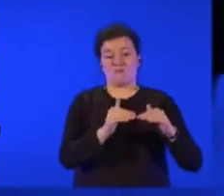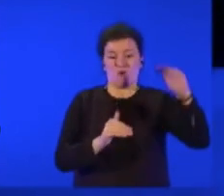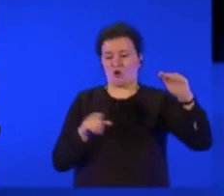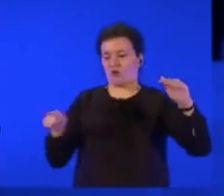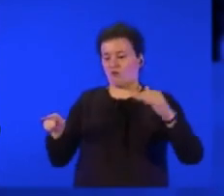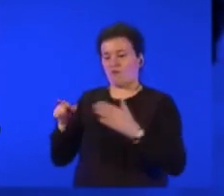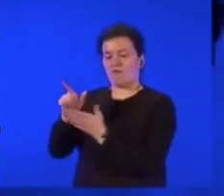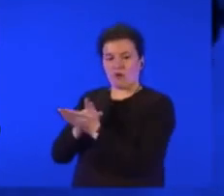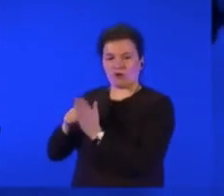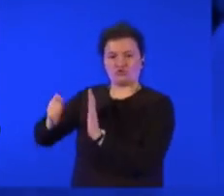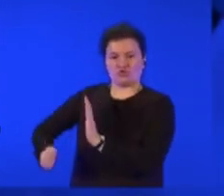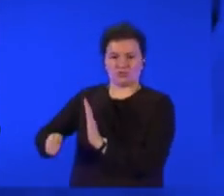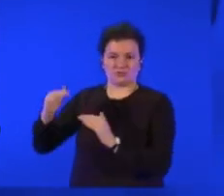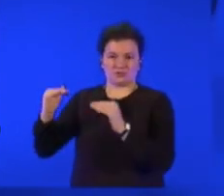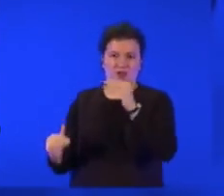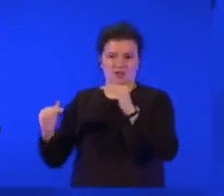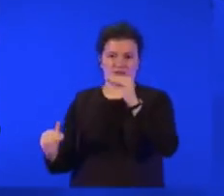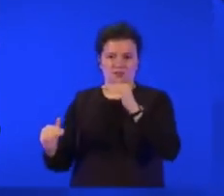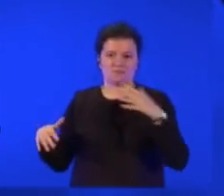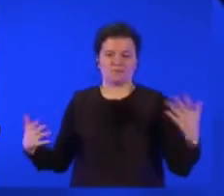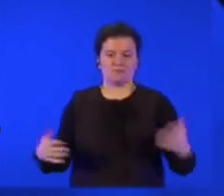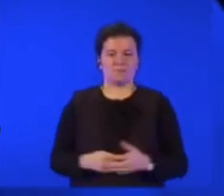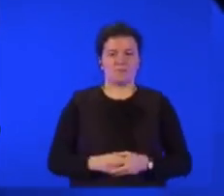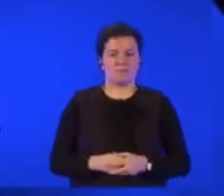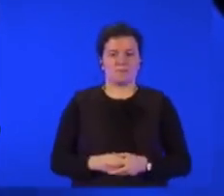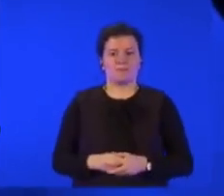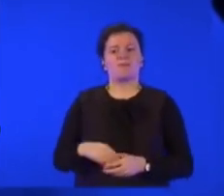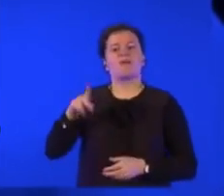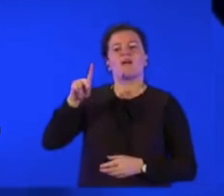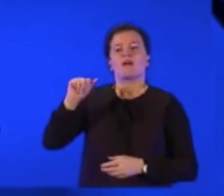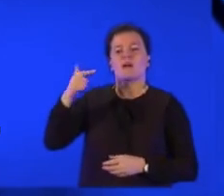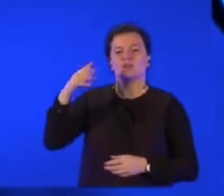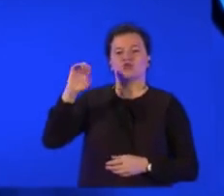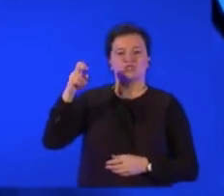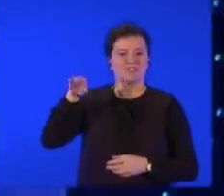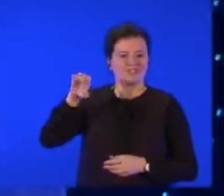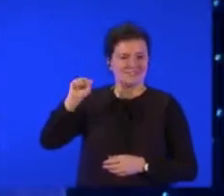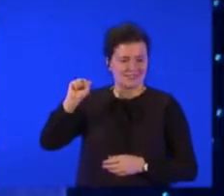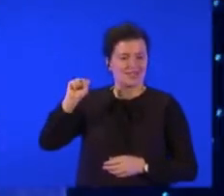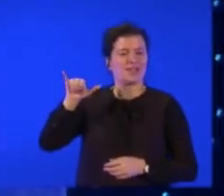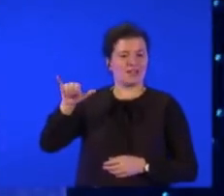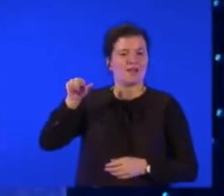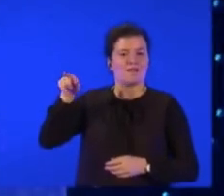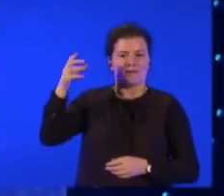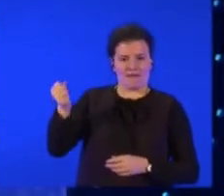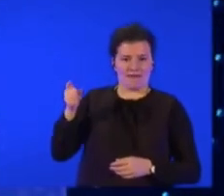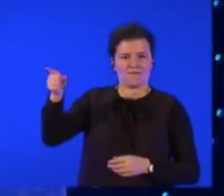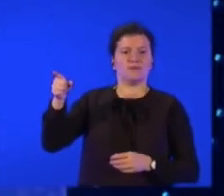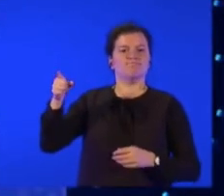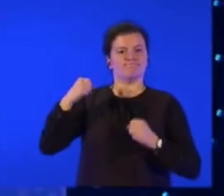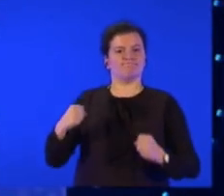Yes, because of the electoral system, Kaczyński still has a majority in the same, lower chamber of the parliament,